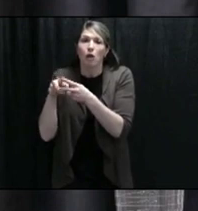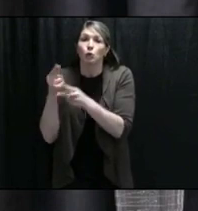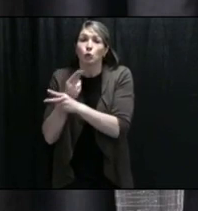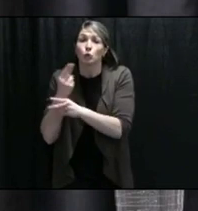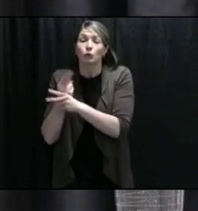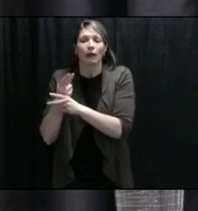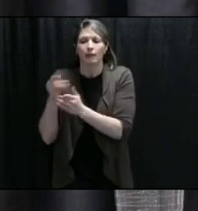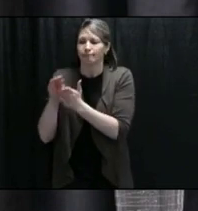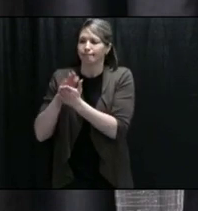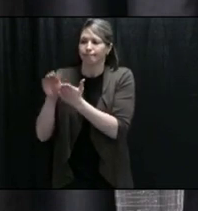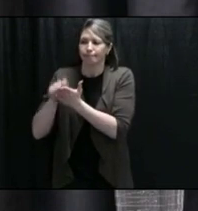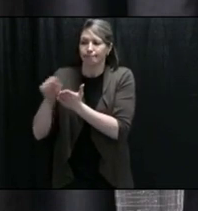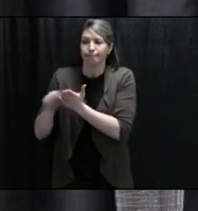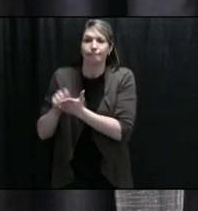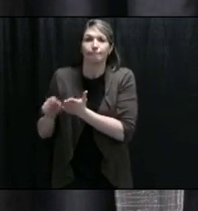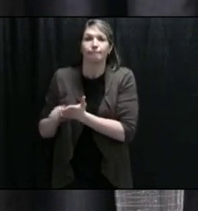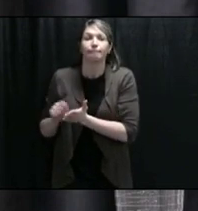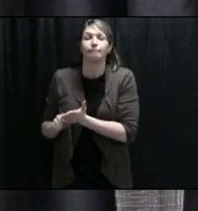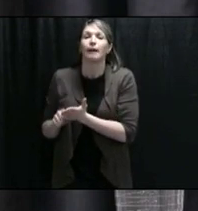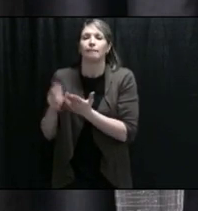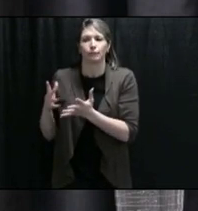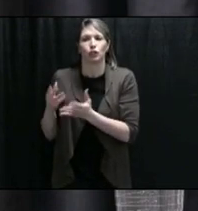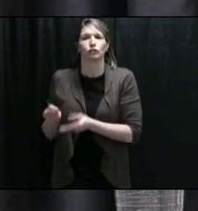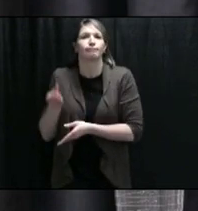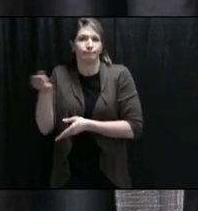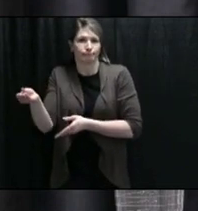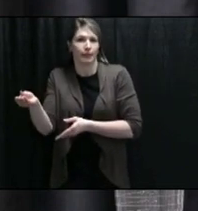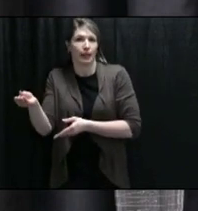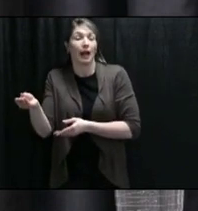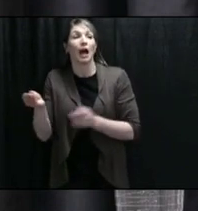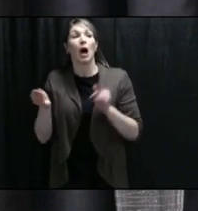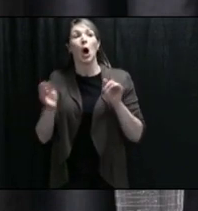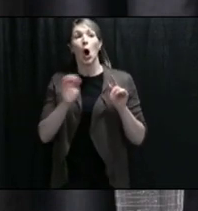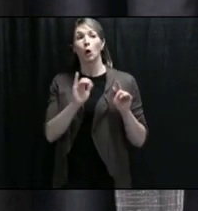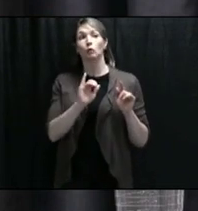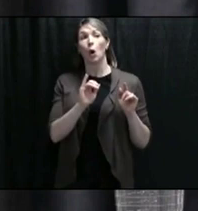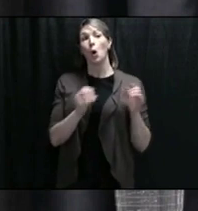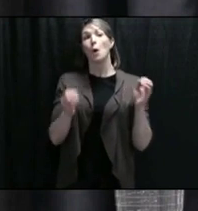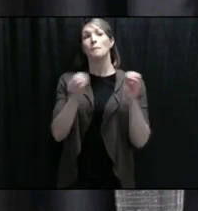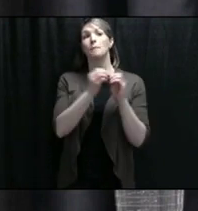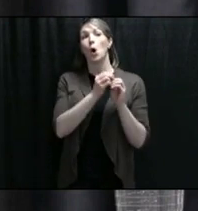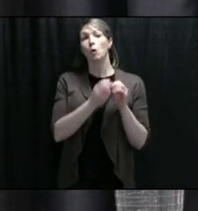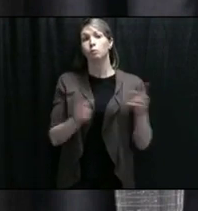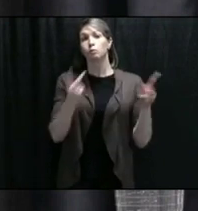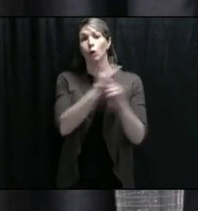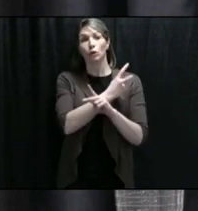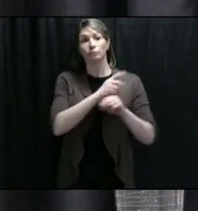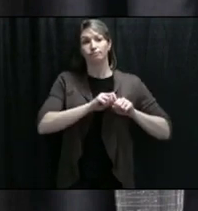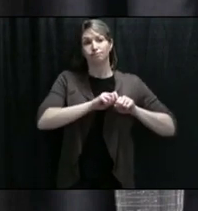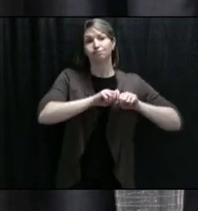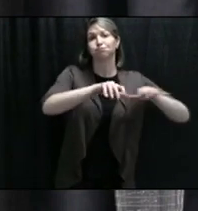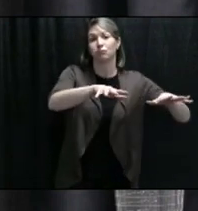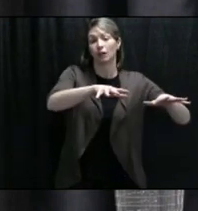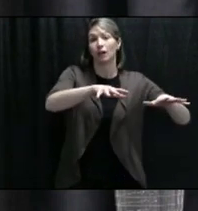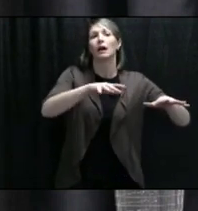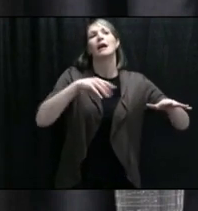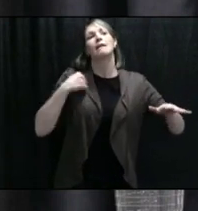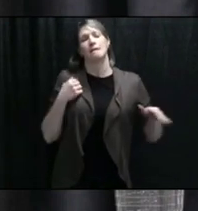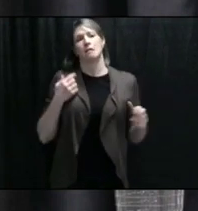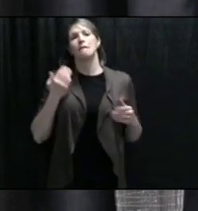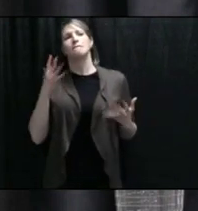prepare for the arrival of this virus. We have had some small incremental